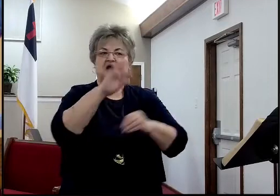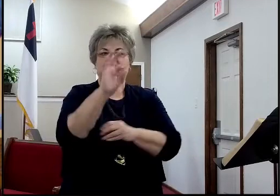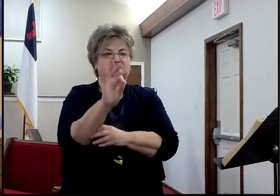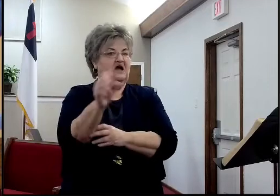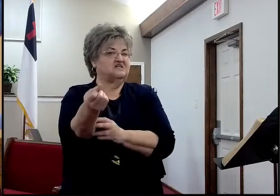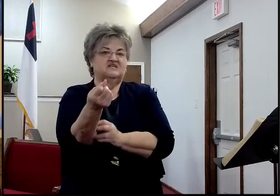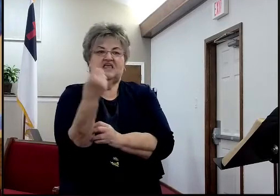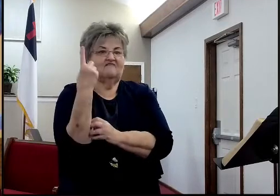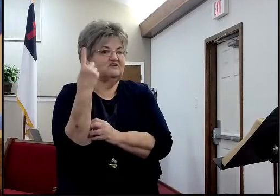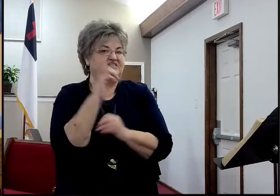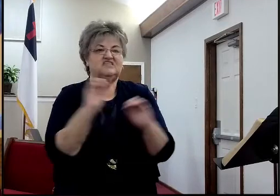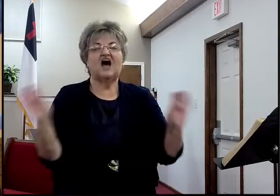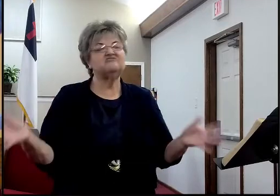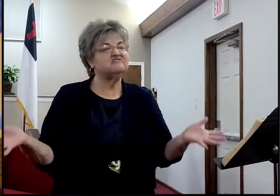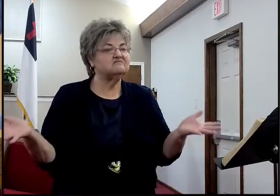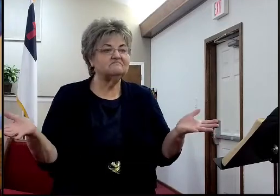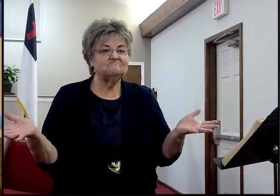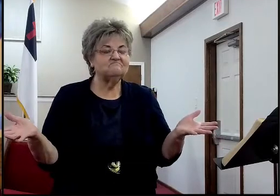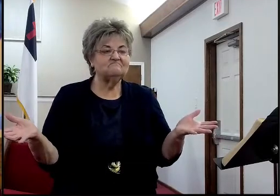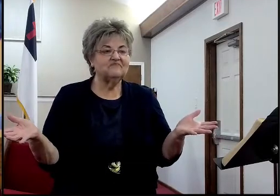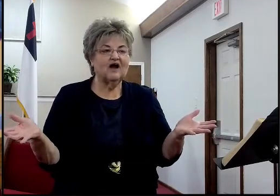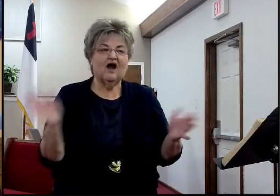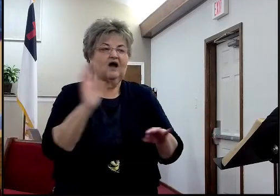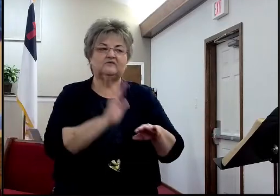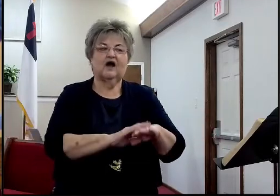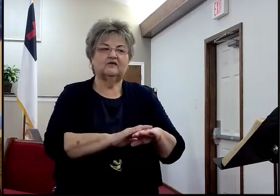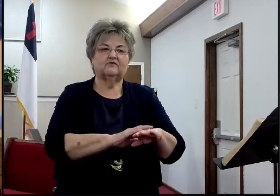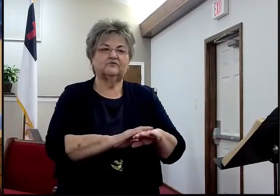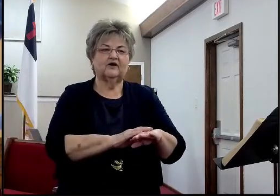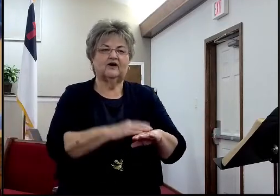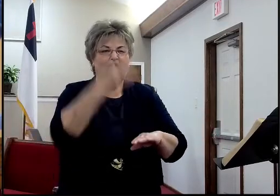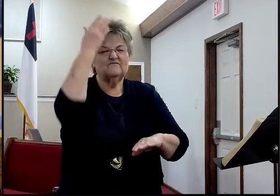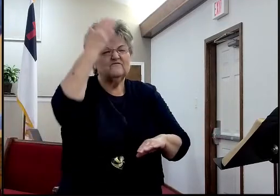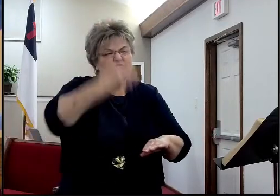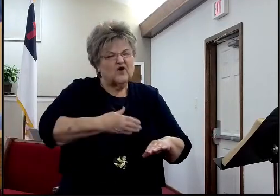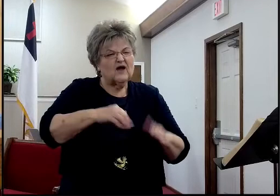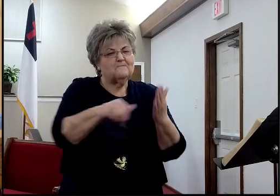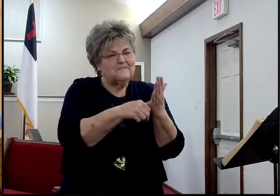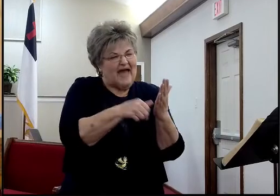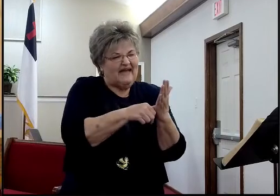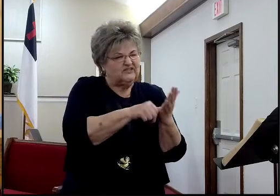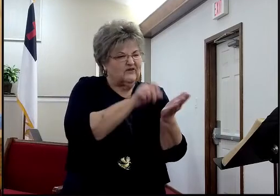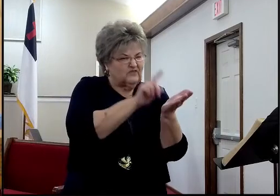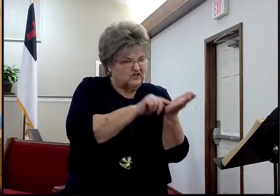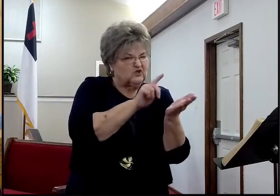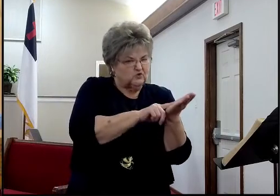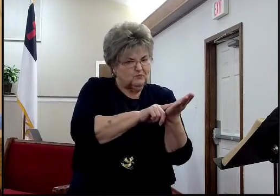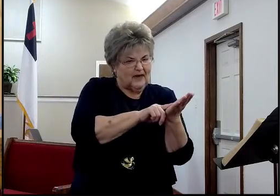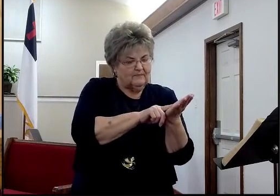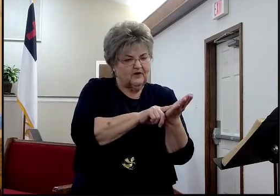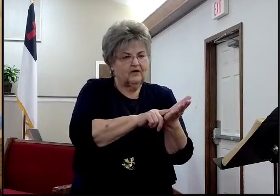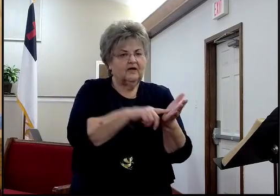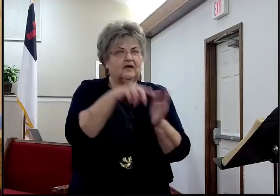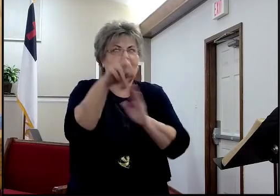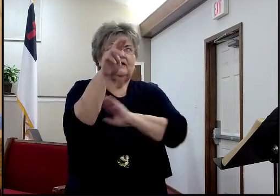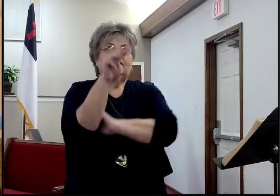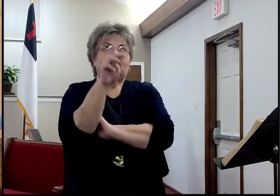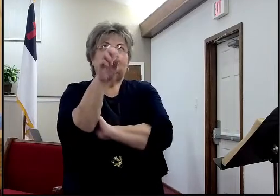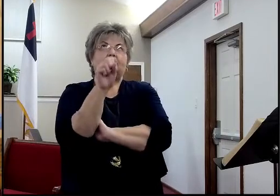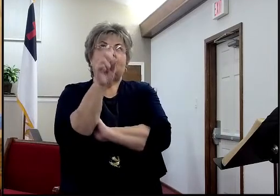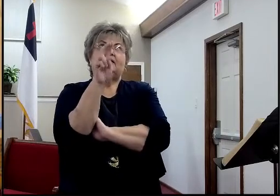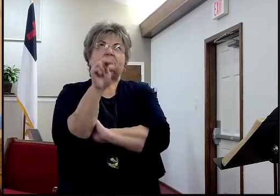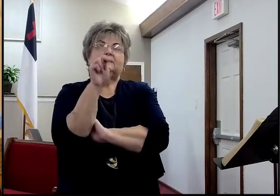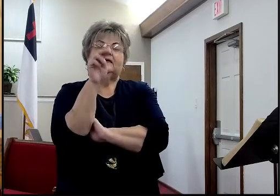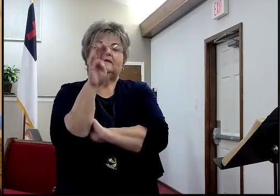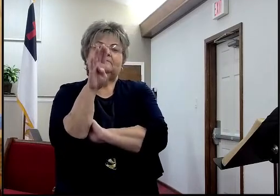nothing, not at least on the front page, you know, I wasn't going to dig, I just wanted to see, MSNBC had, their first article, was